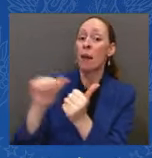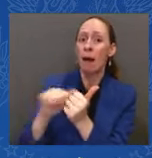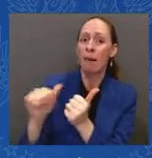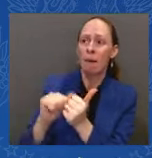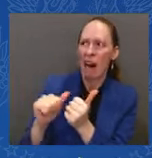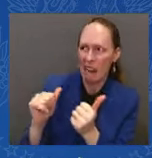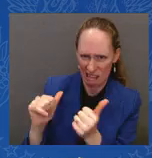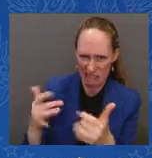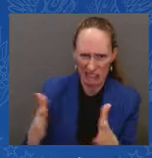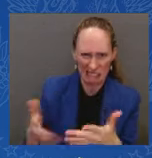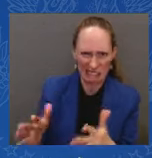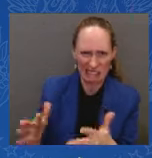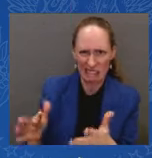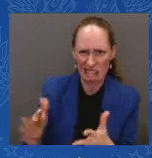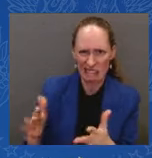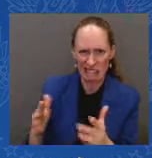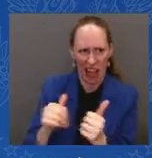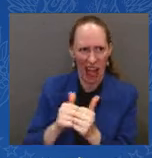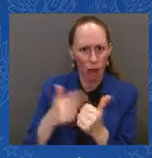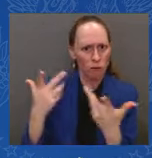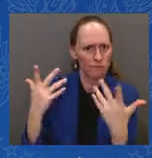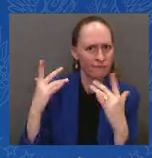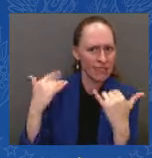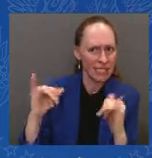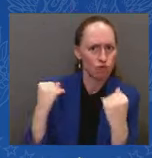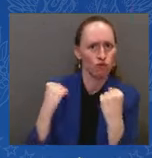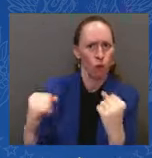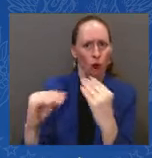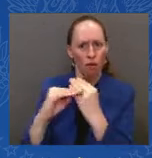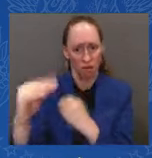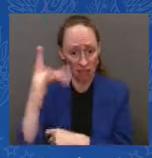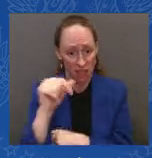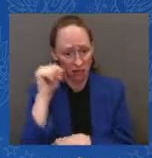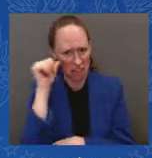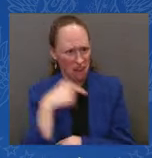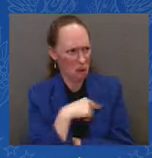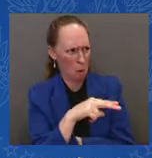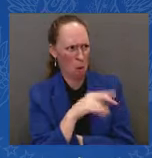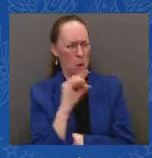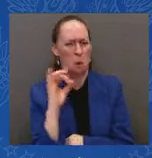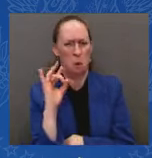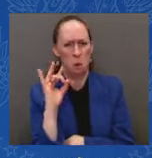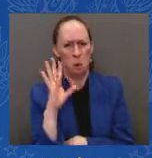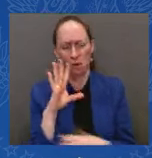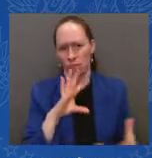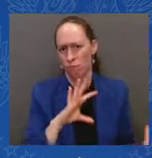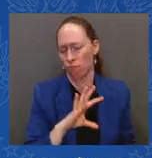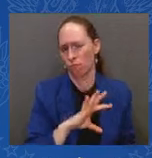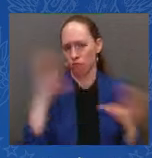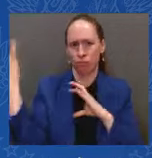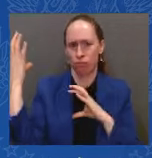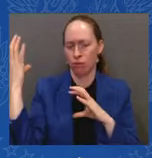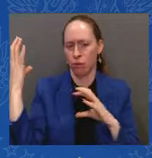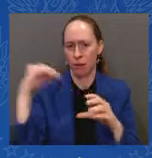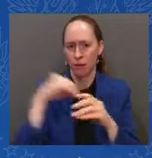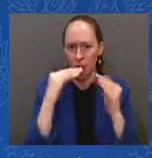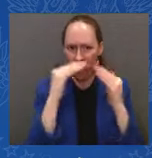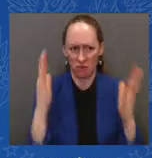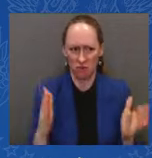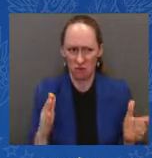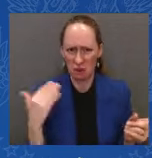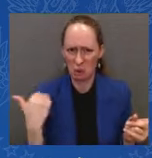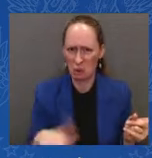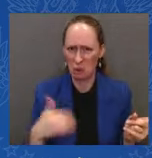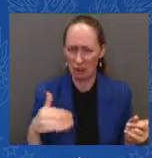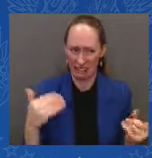dysfunction in Congress, the chaos that we saw on the House side? Does that concern you in any way? The President,